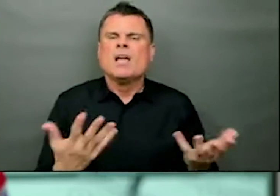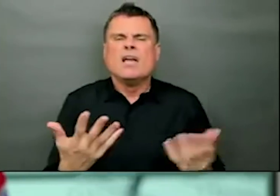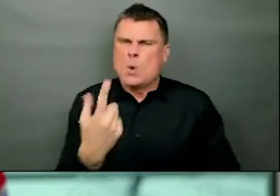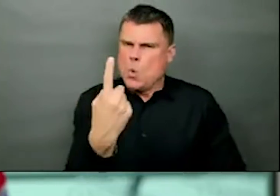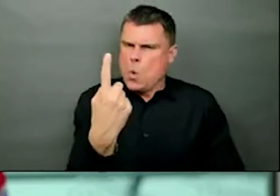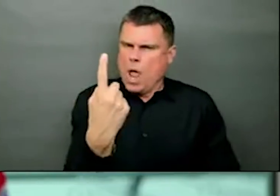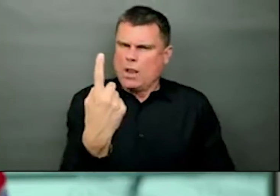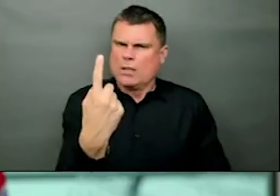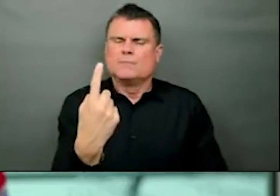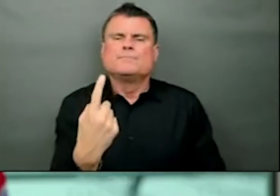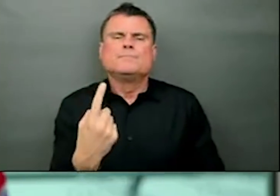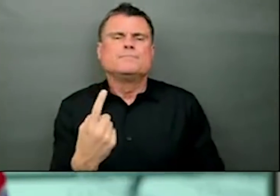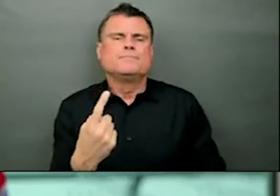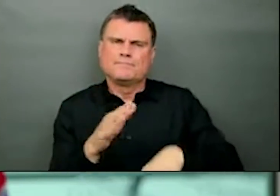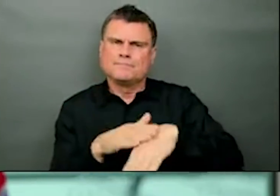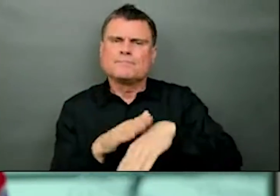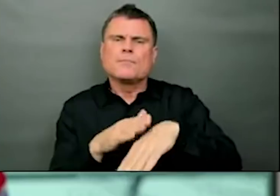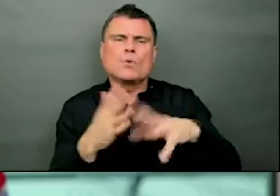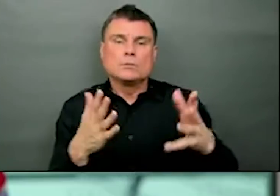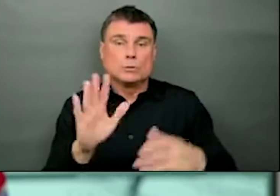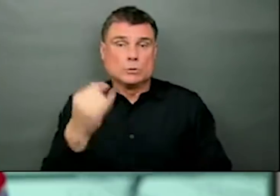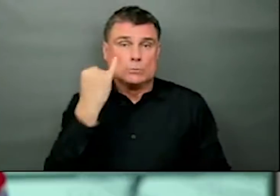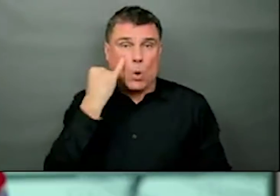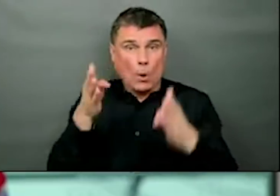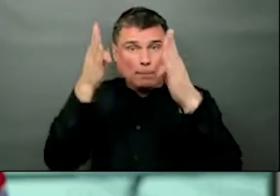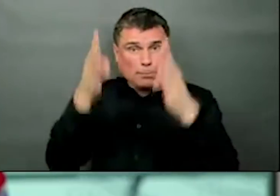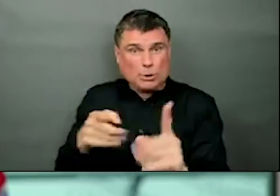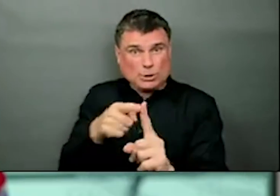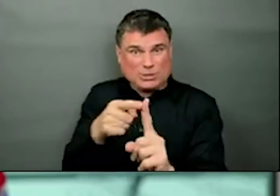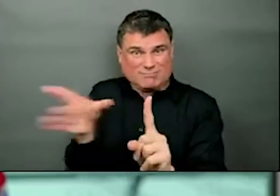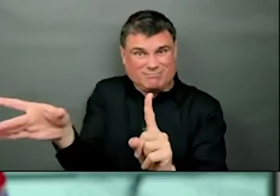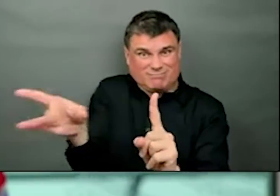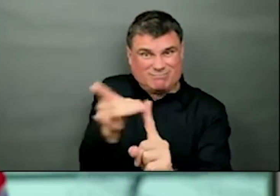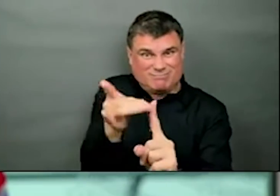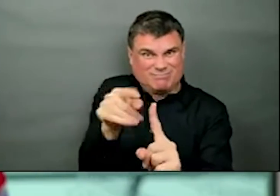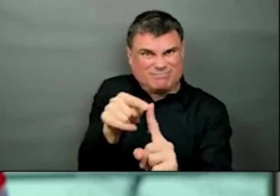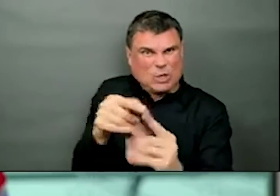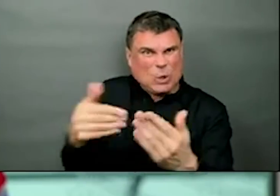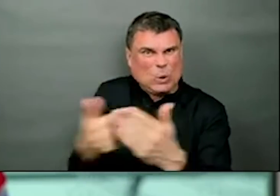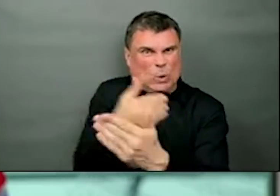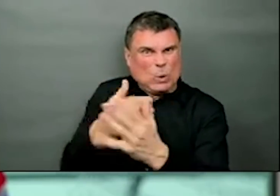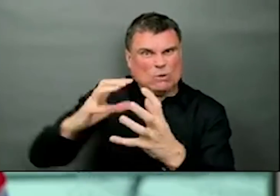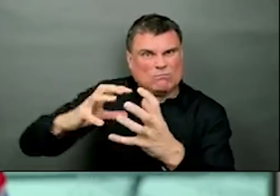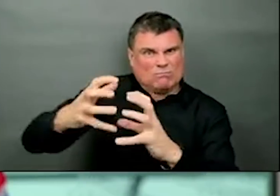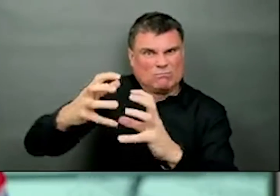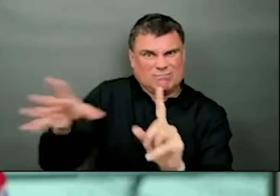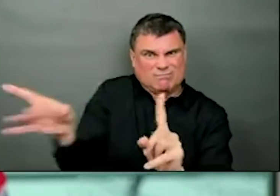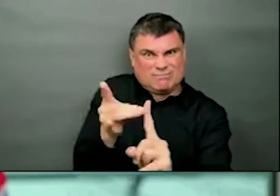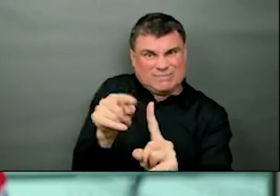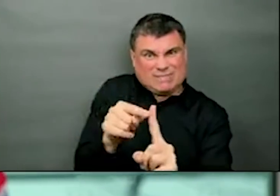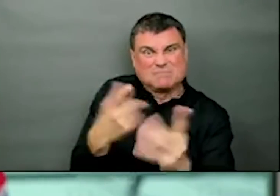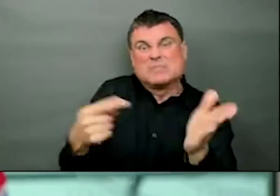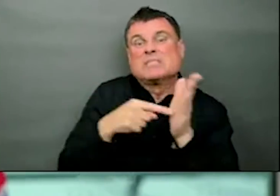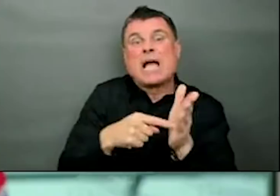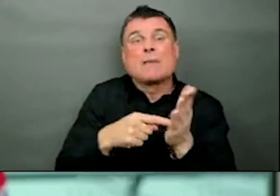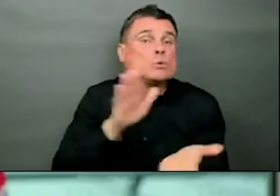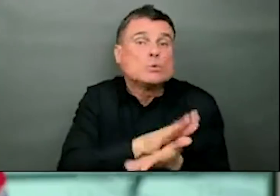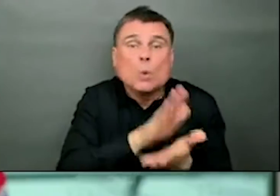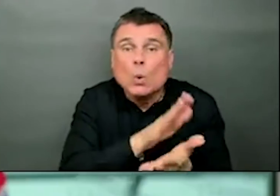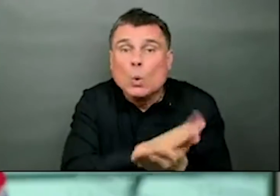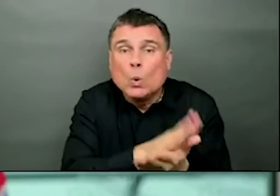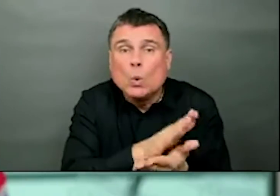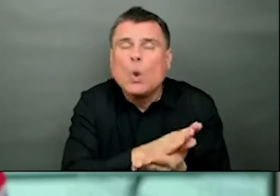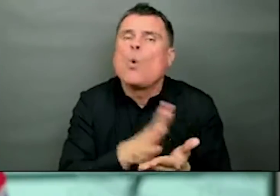we see people who are infected with these variants in some of our more concerning environments, particularly schools.